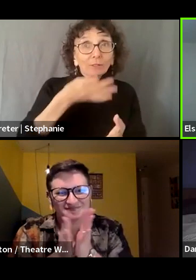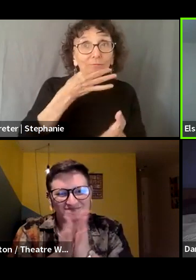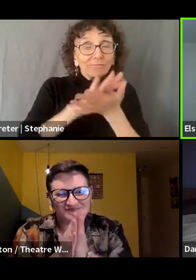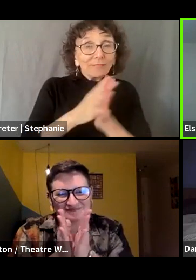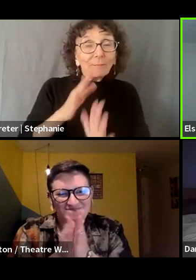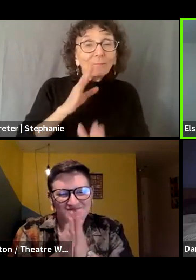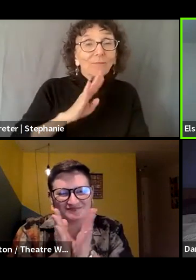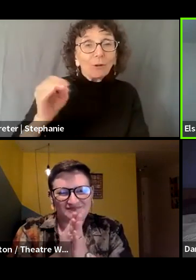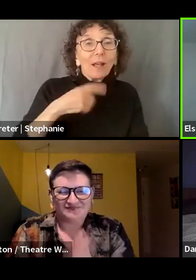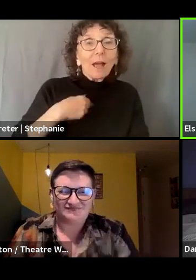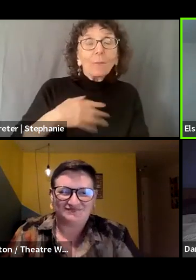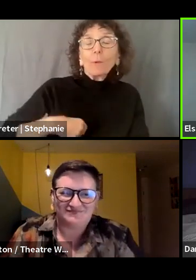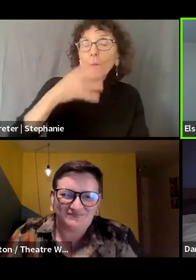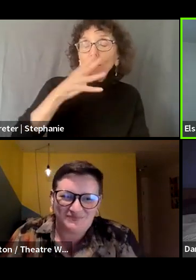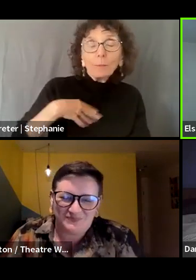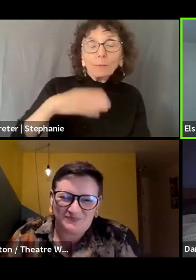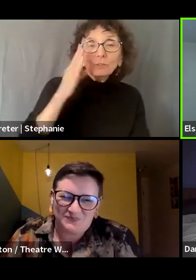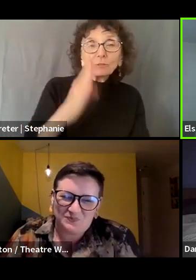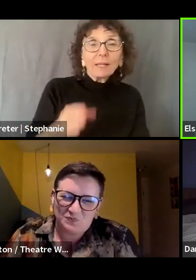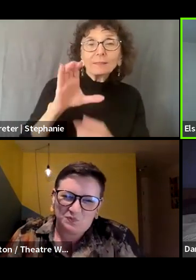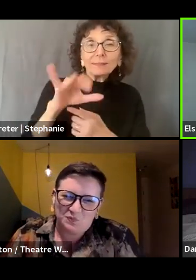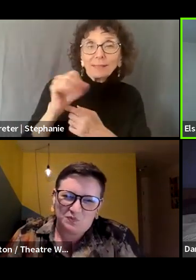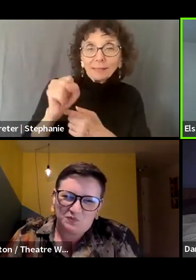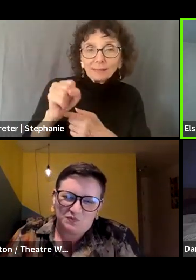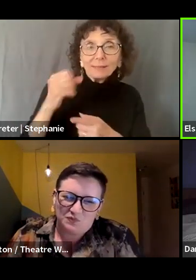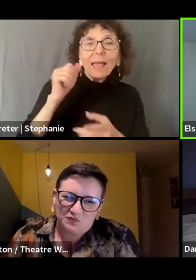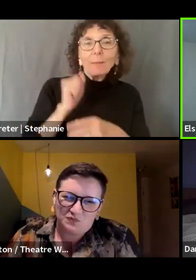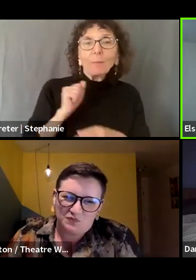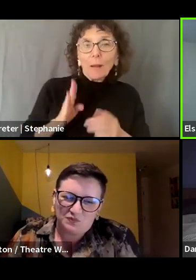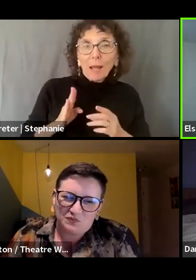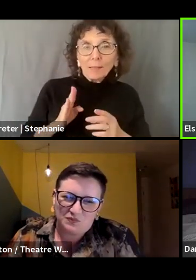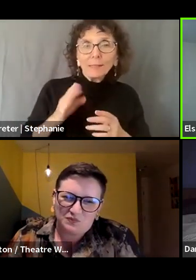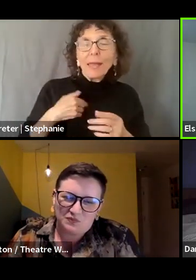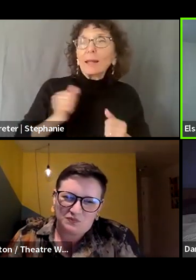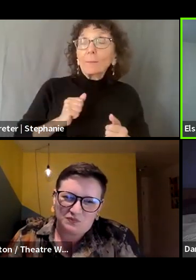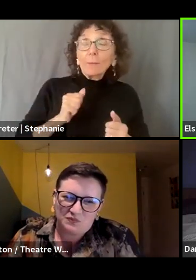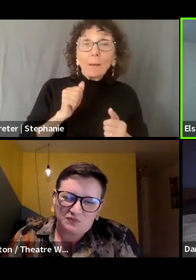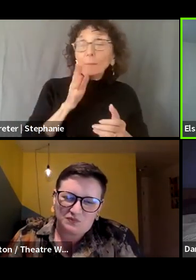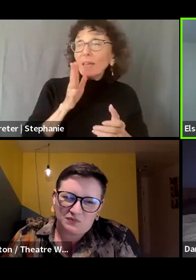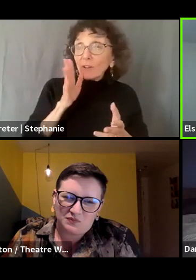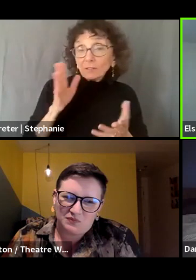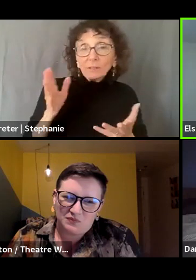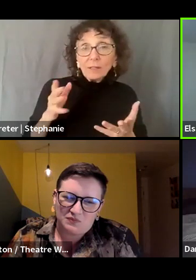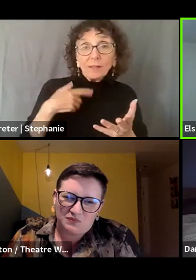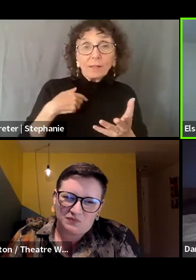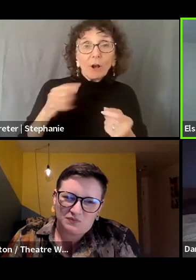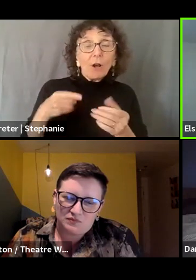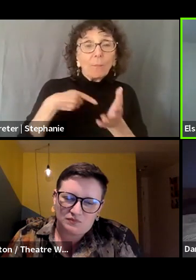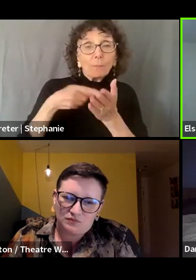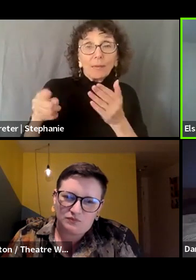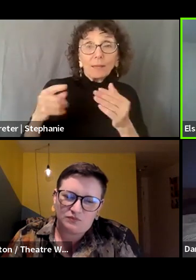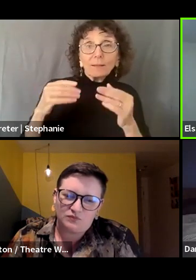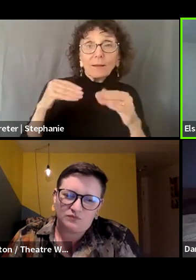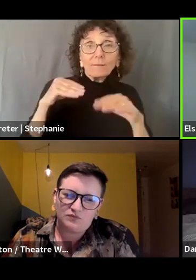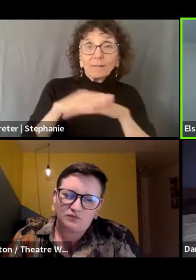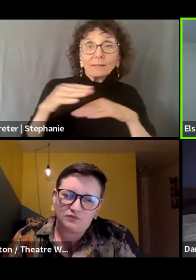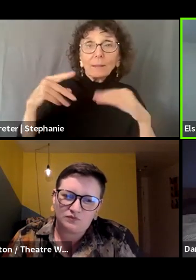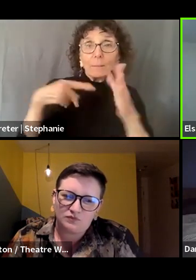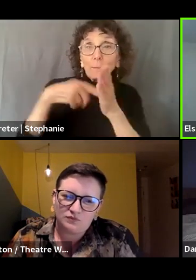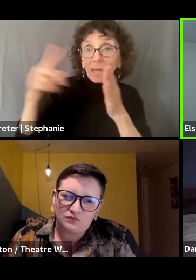cisgender, able-bodied. I'm also a parent. All these things impact pay inequity. Um,